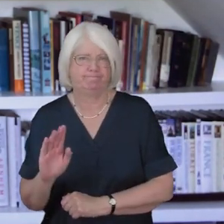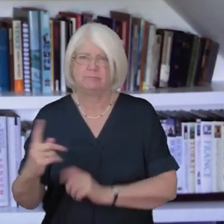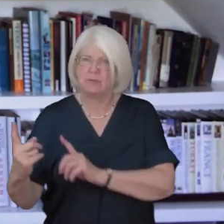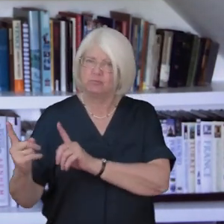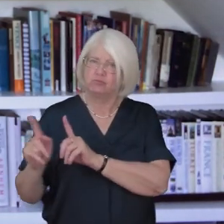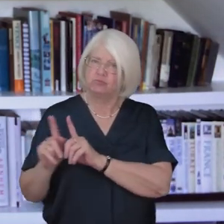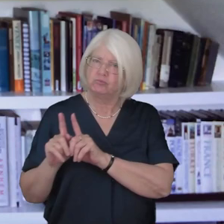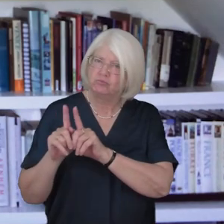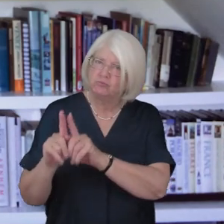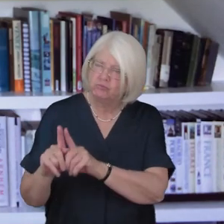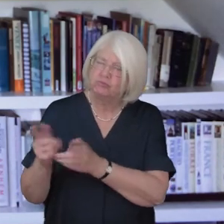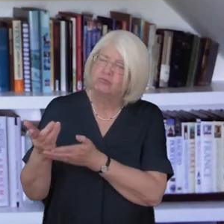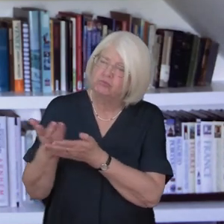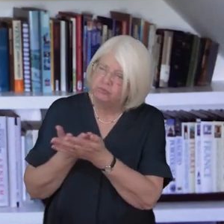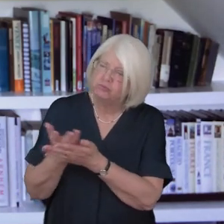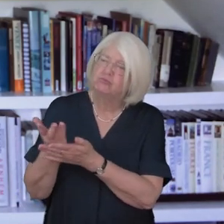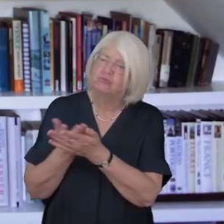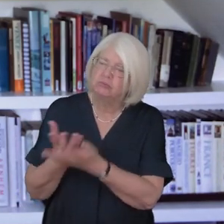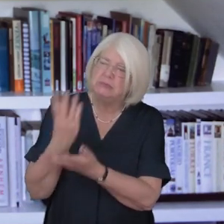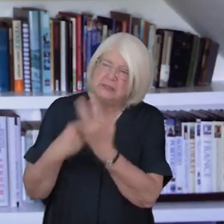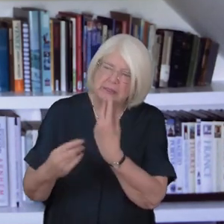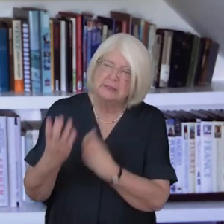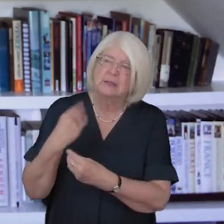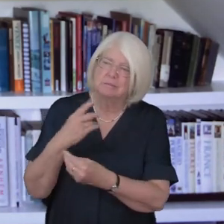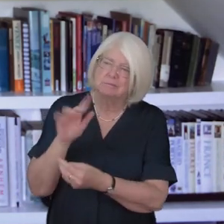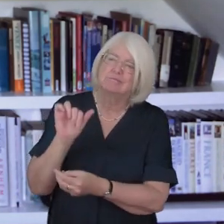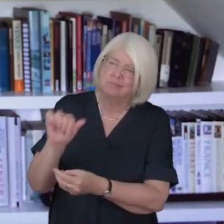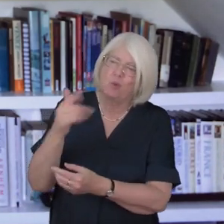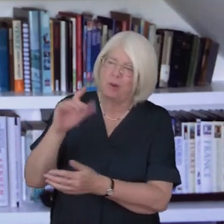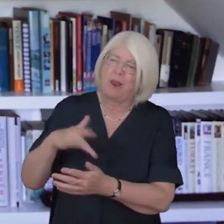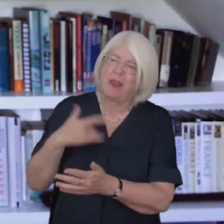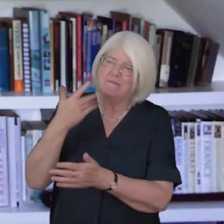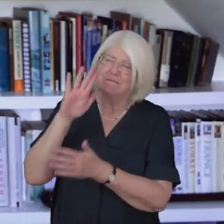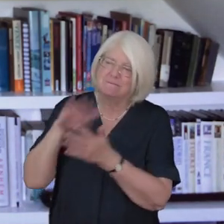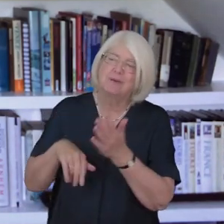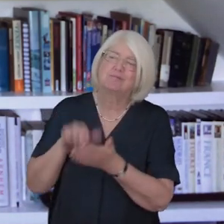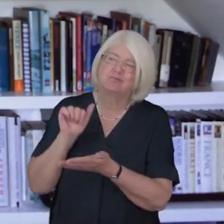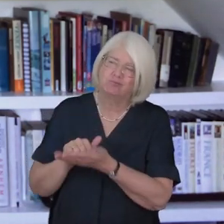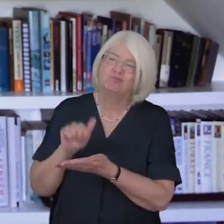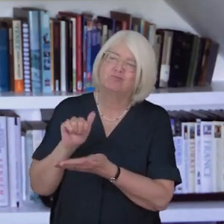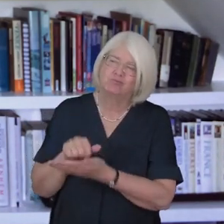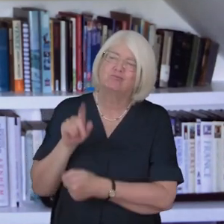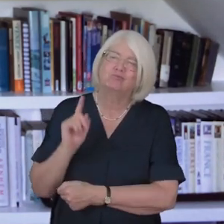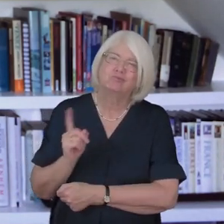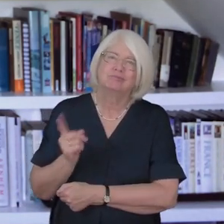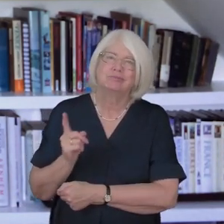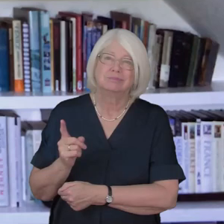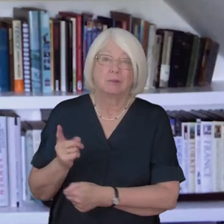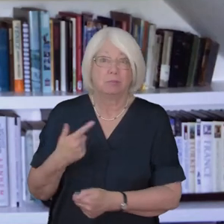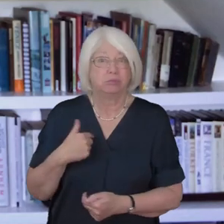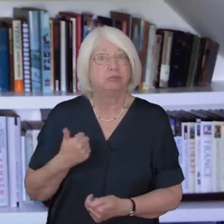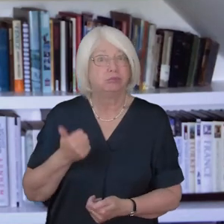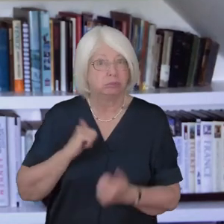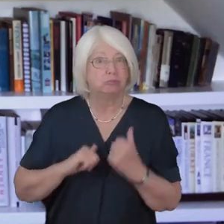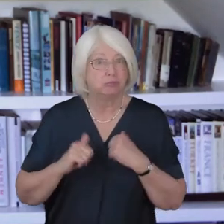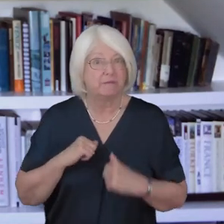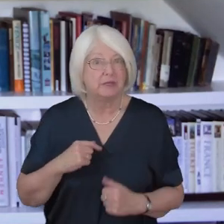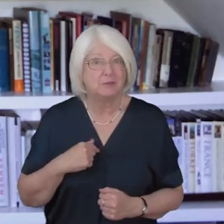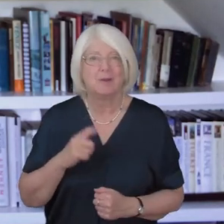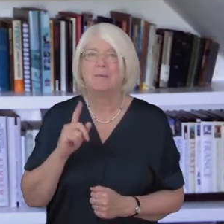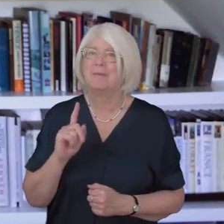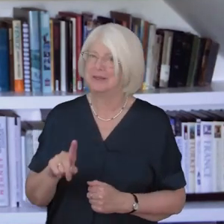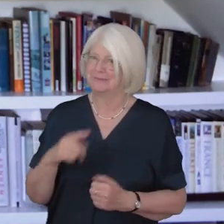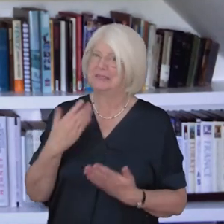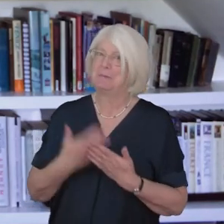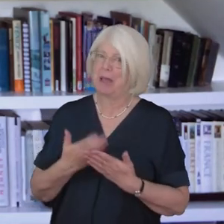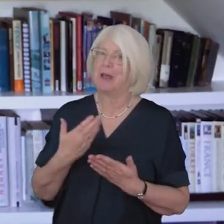other person listening and affirming their life experience it is an immense privilege but also a demanding role